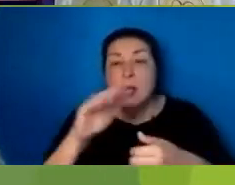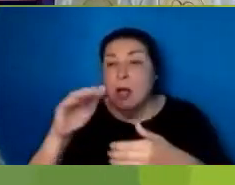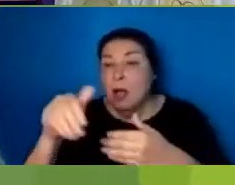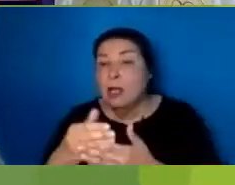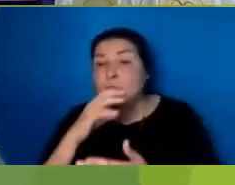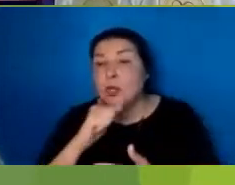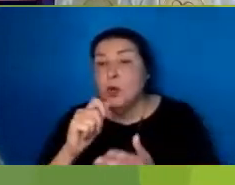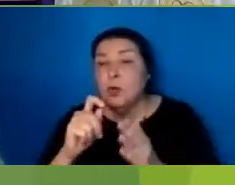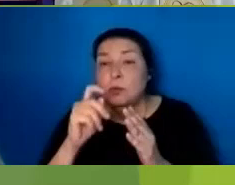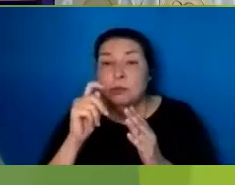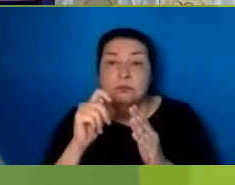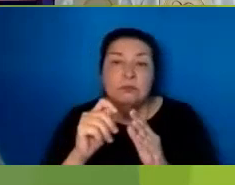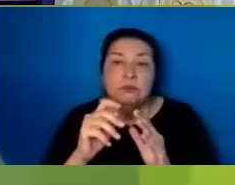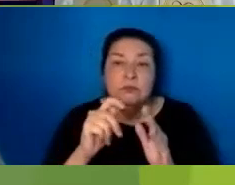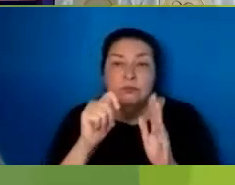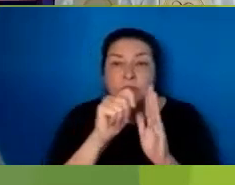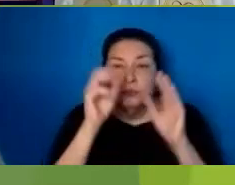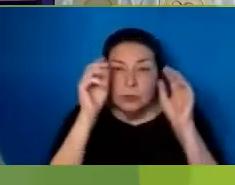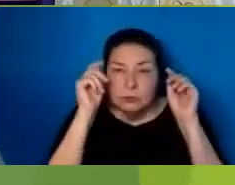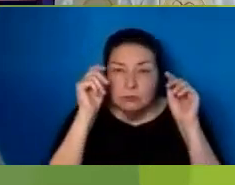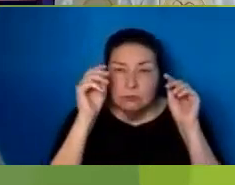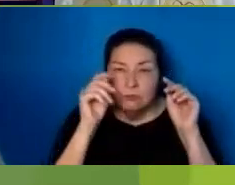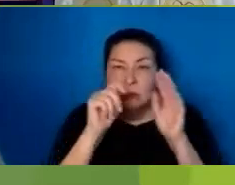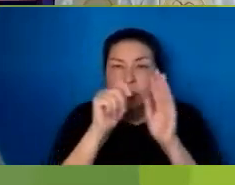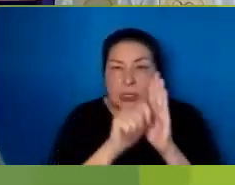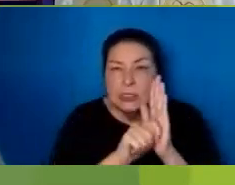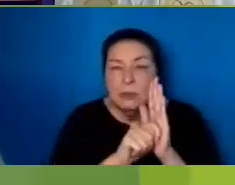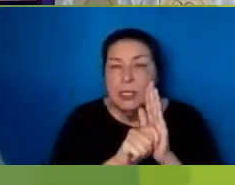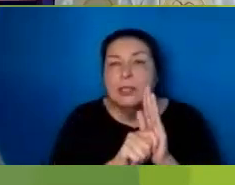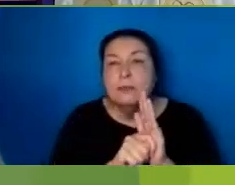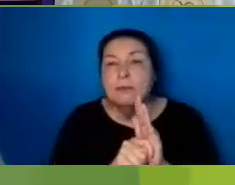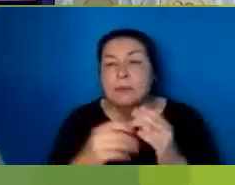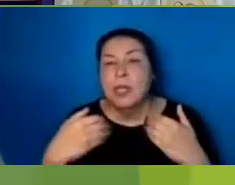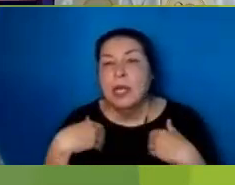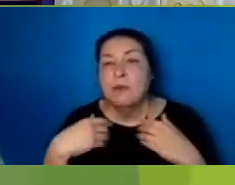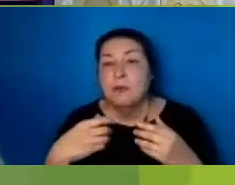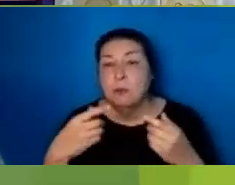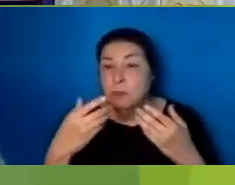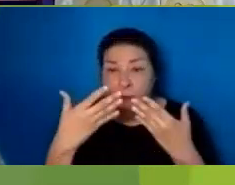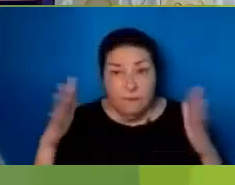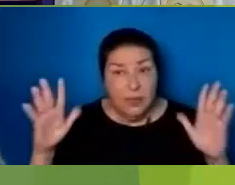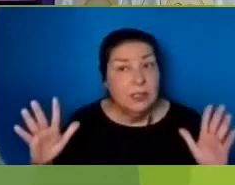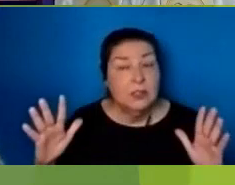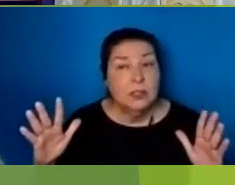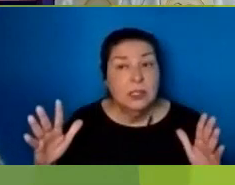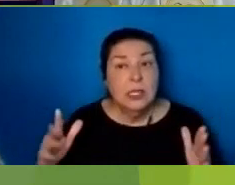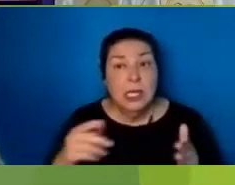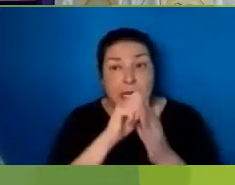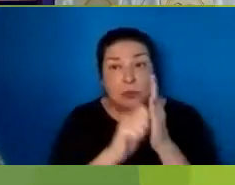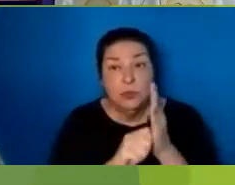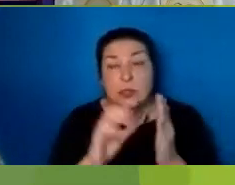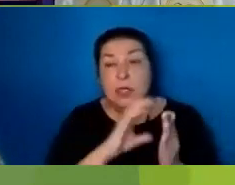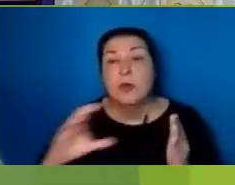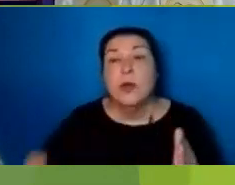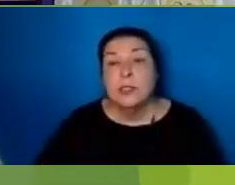The sacred Scriptures Have been Fulfilled And here Is what Is written The Christ Will suffer And rise